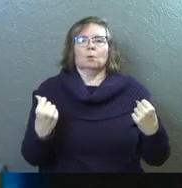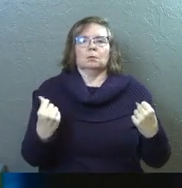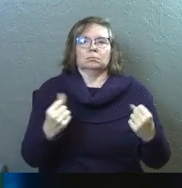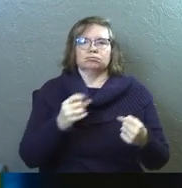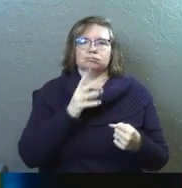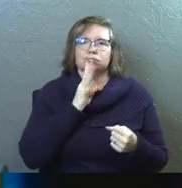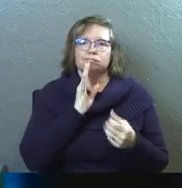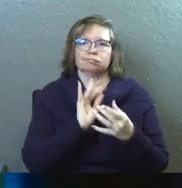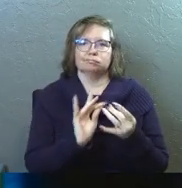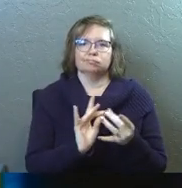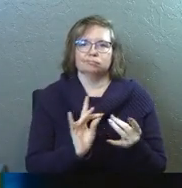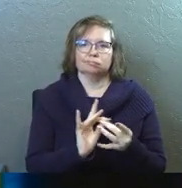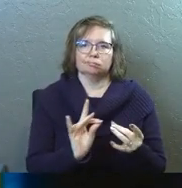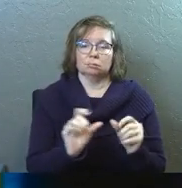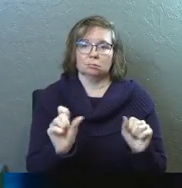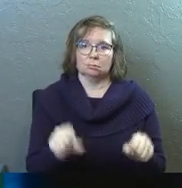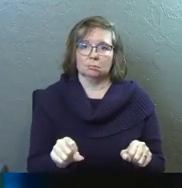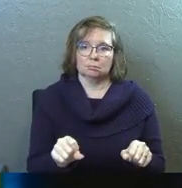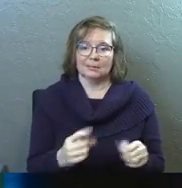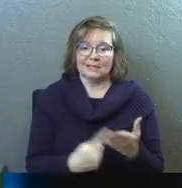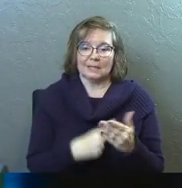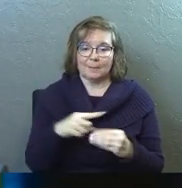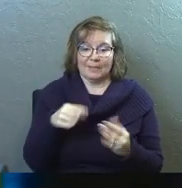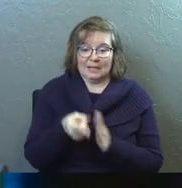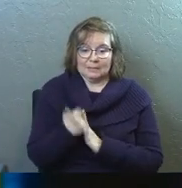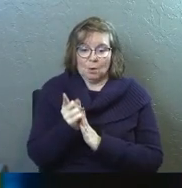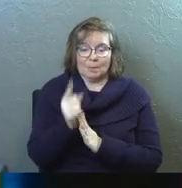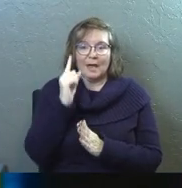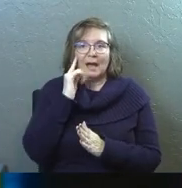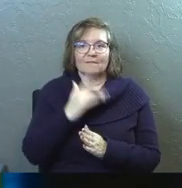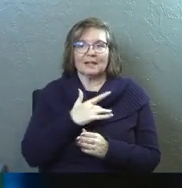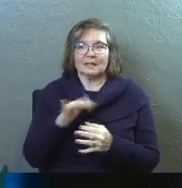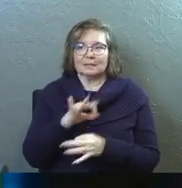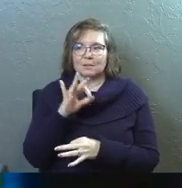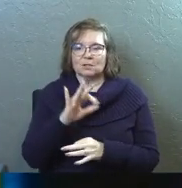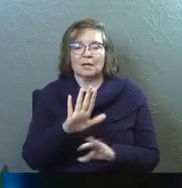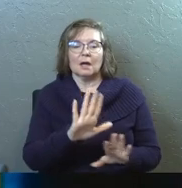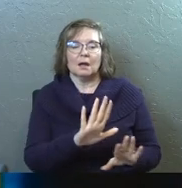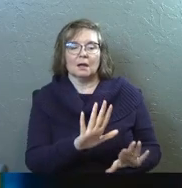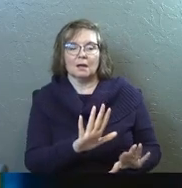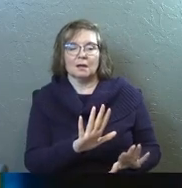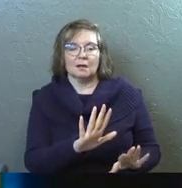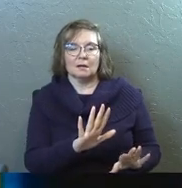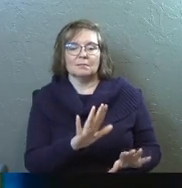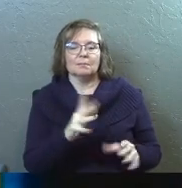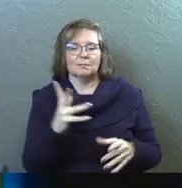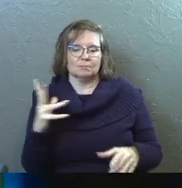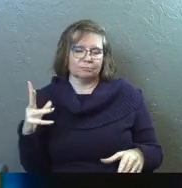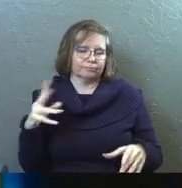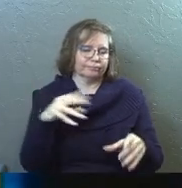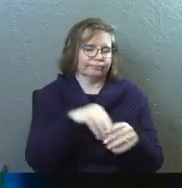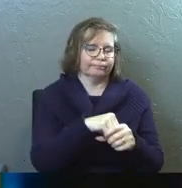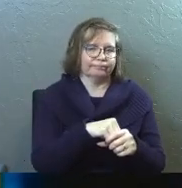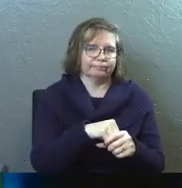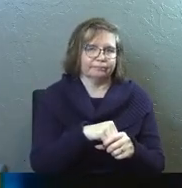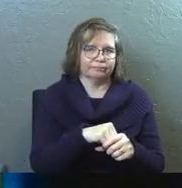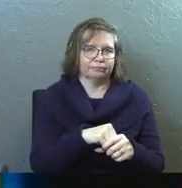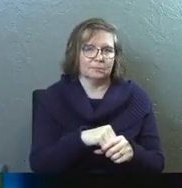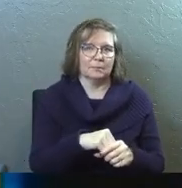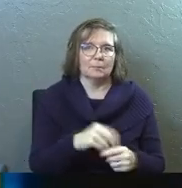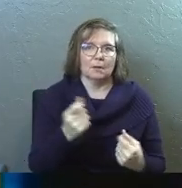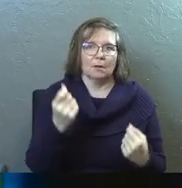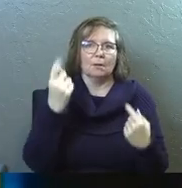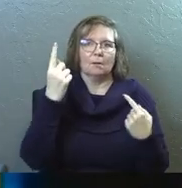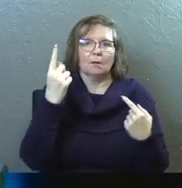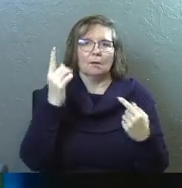He's filled with the Holy Spirit. There's something about this moment that I feel like the Spirit went like, hey, this is a moment and step into it. I think it wants us to